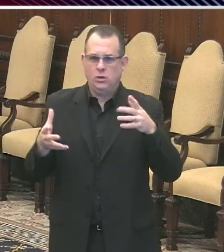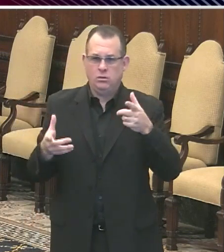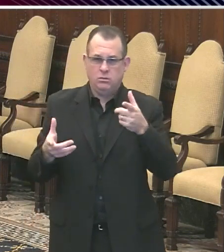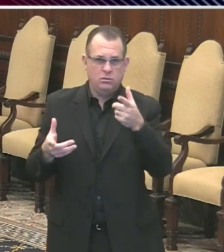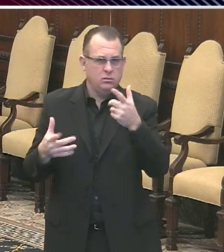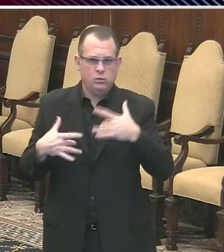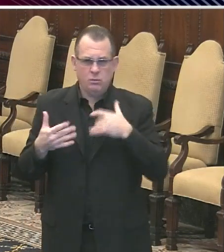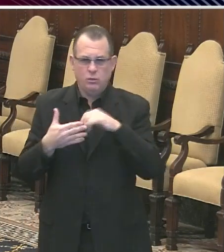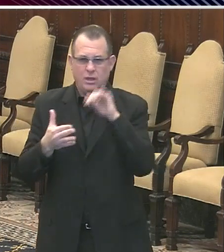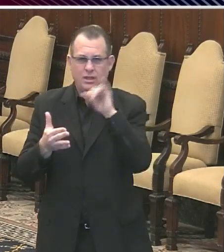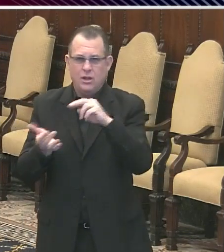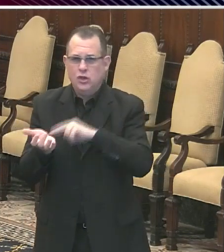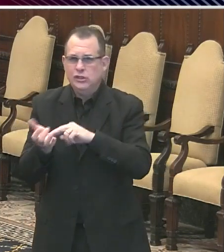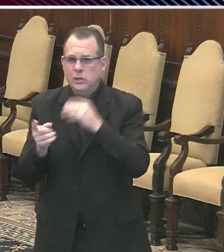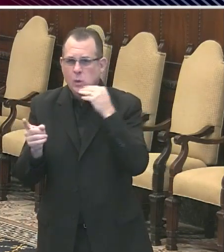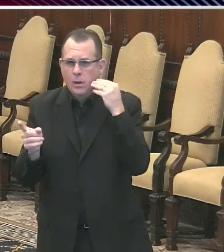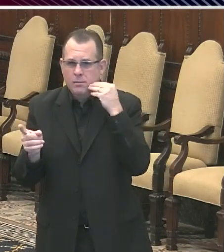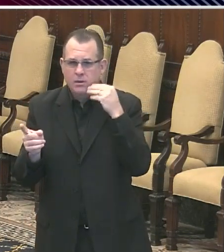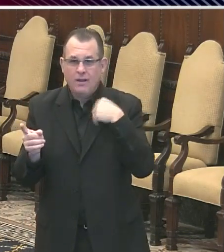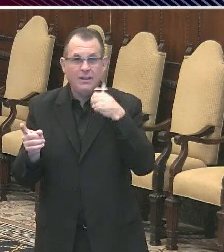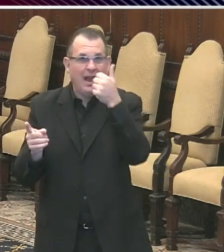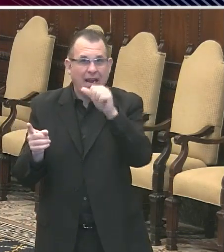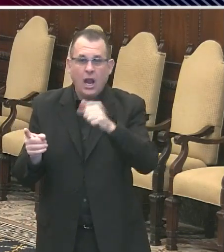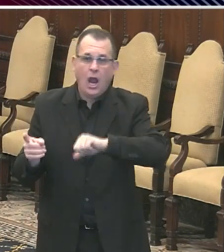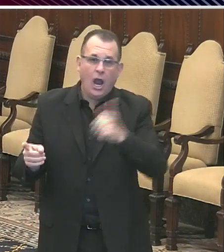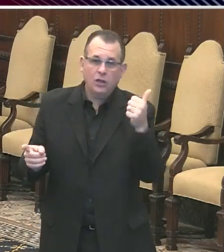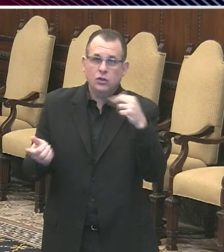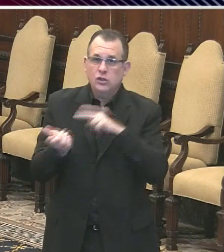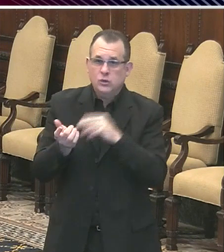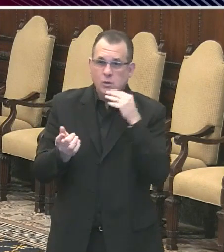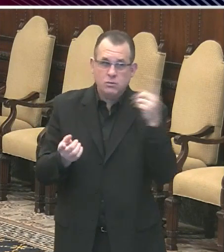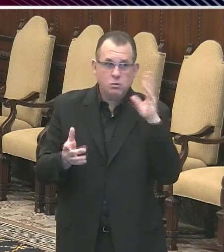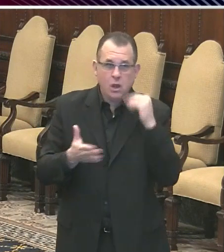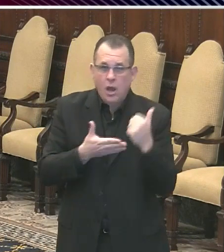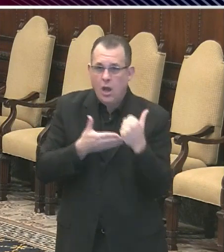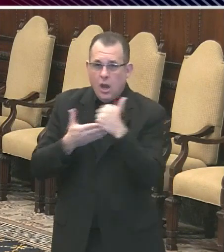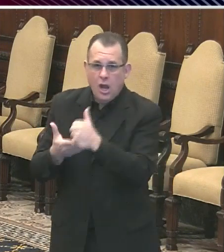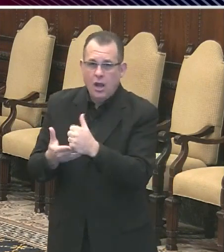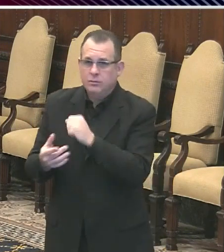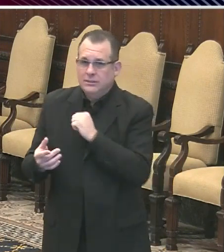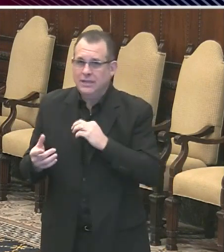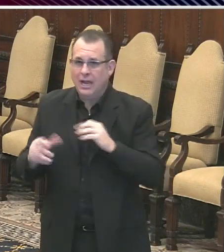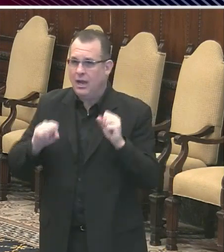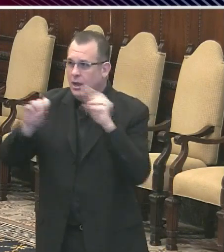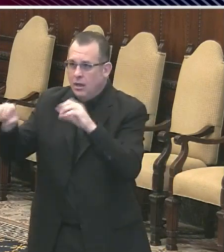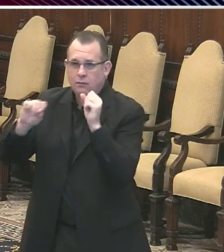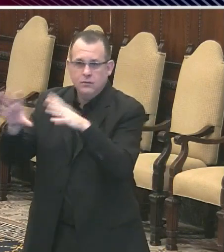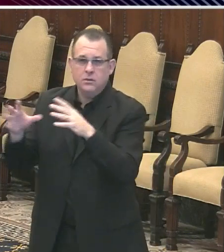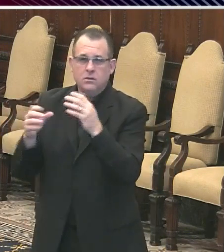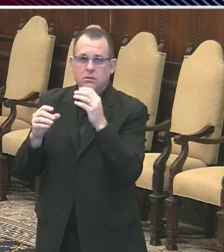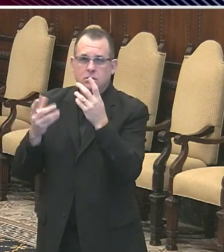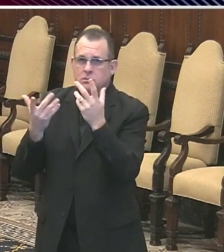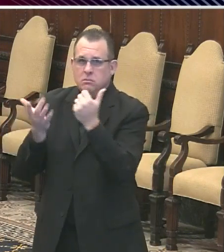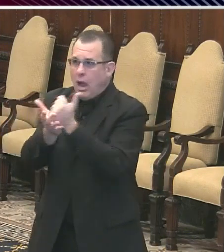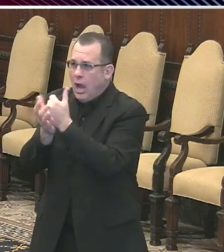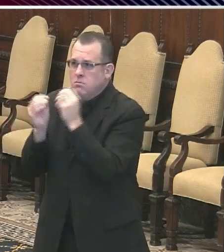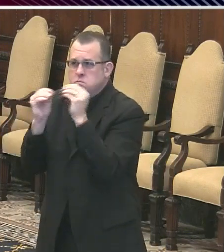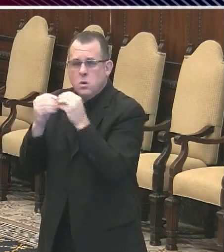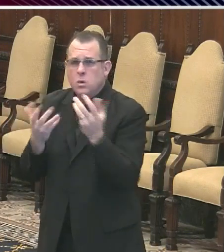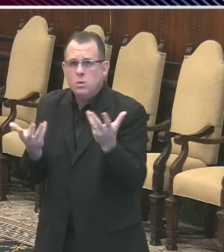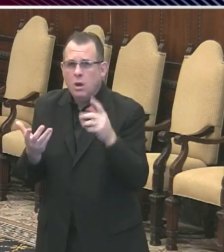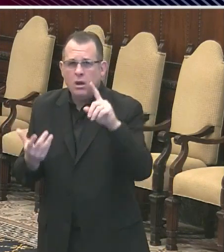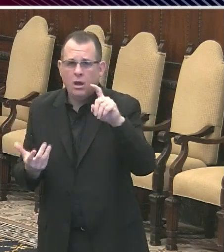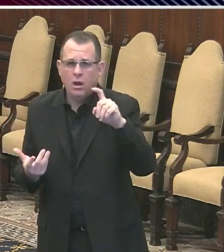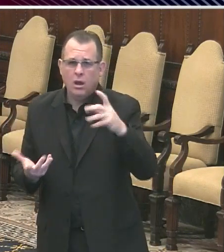additional nursing homes where the city has aided them, either through staff or any other way? There are at least two nursing homes